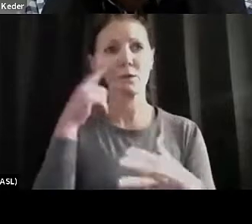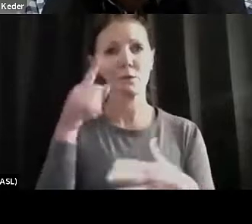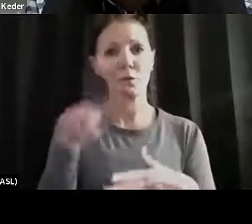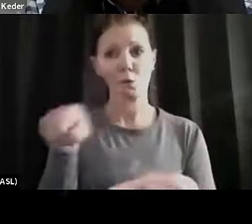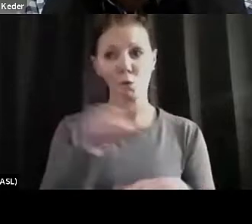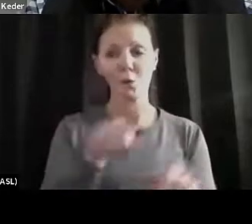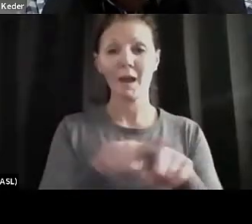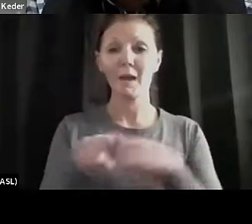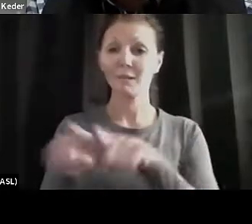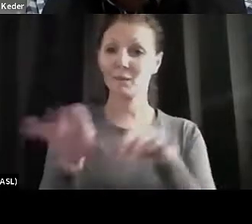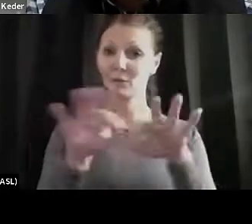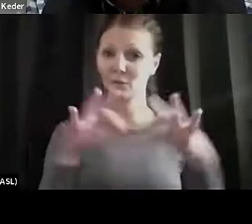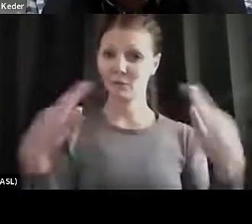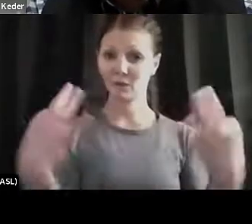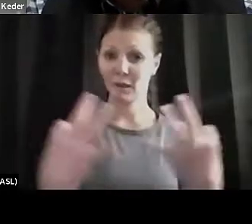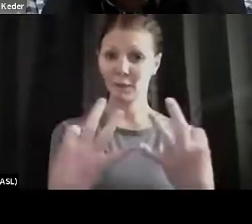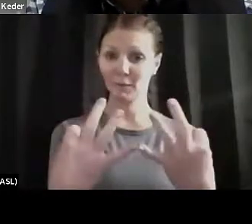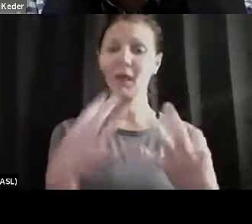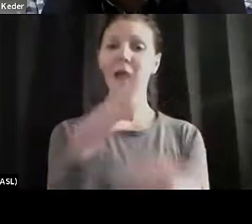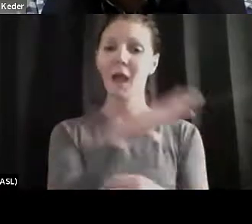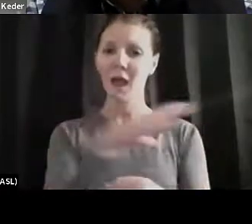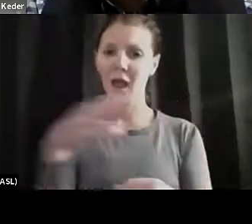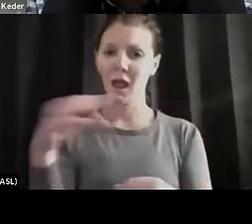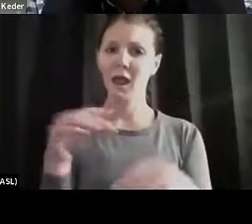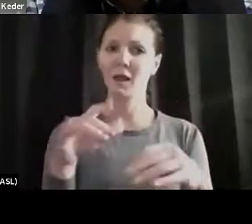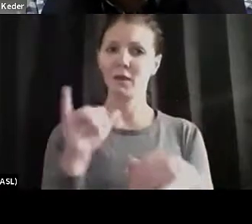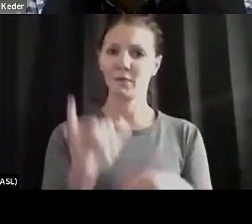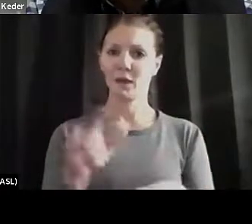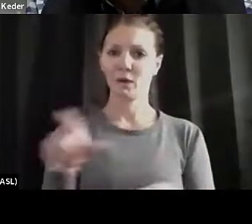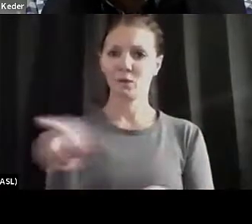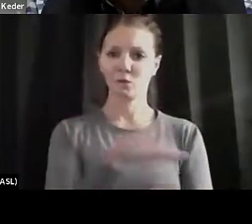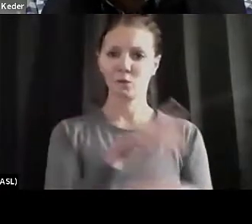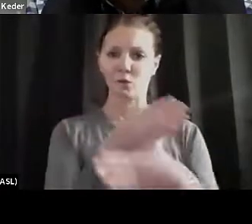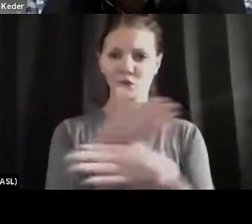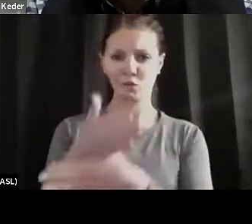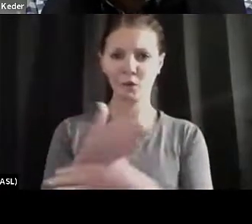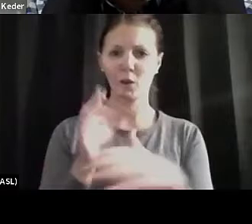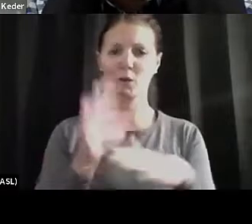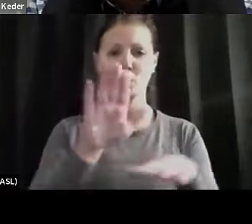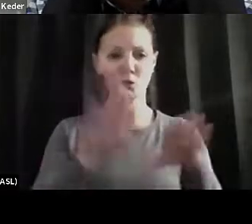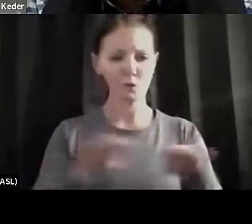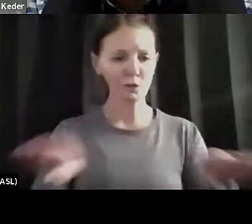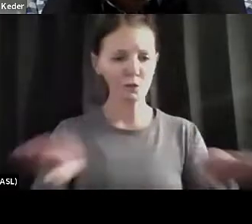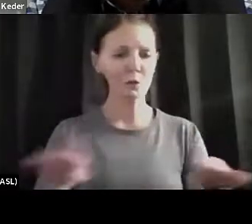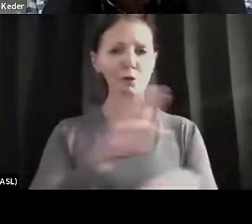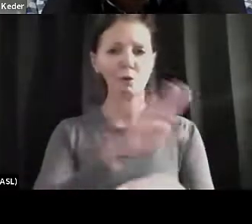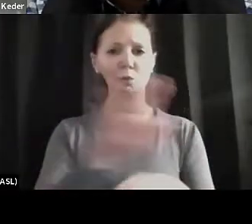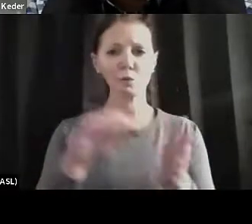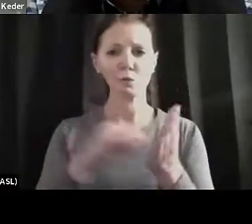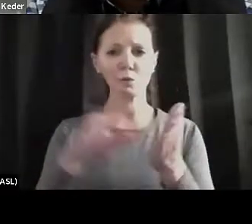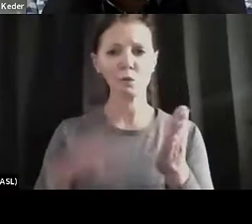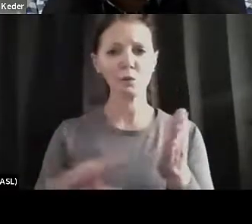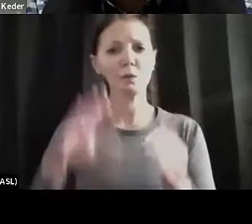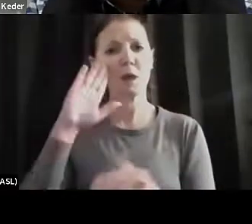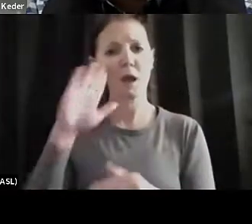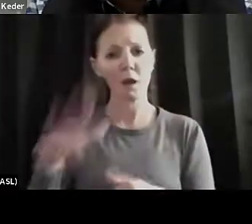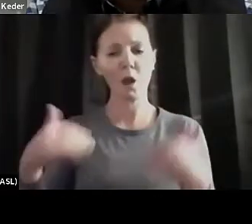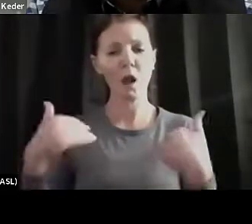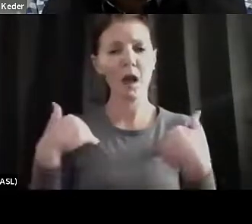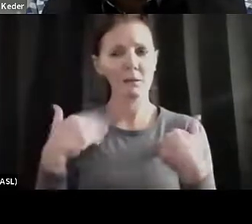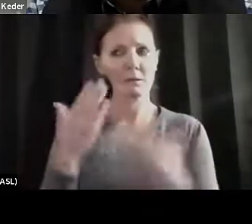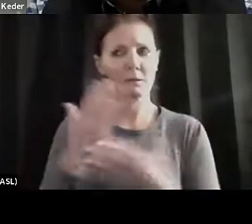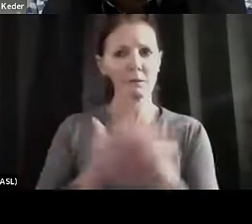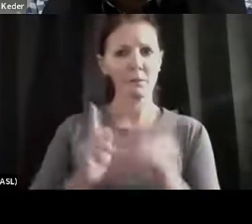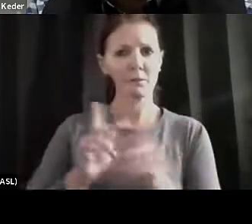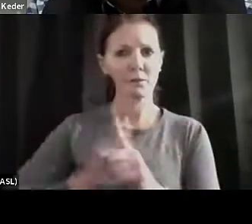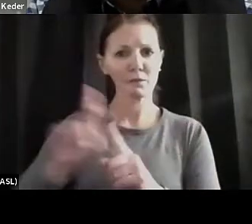a family member, but also information that you can share with your with your children with the students. I know that we have some professionals that also